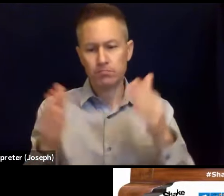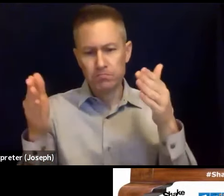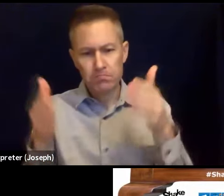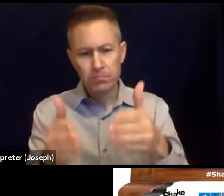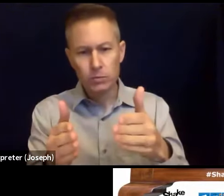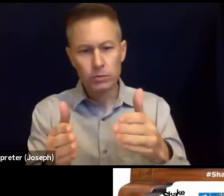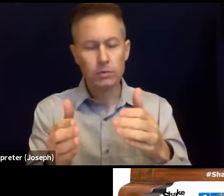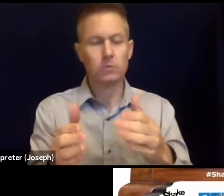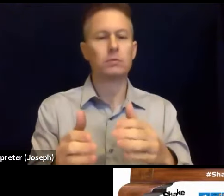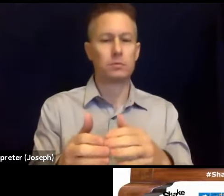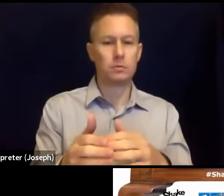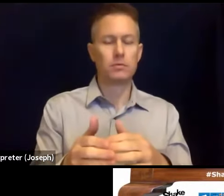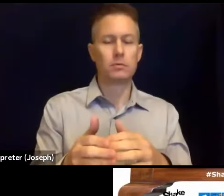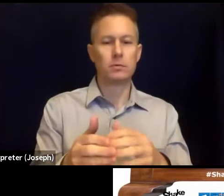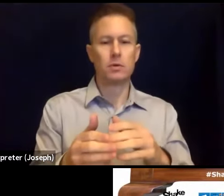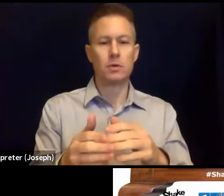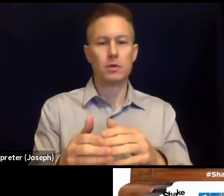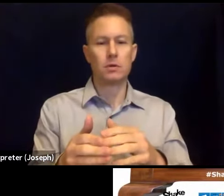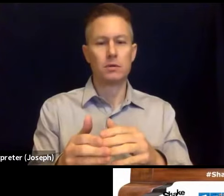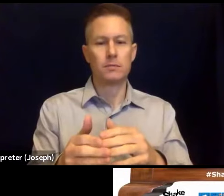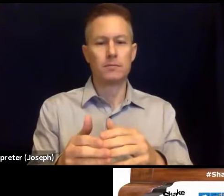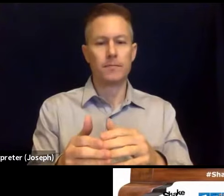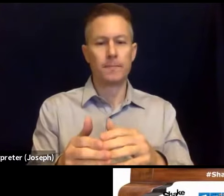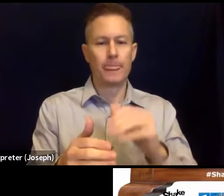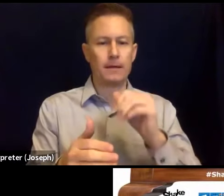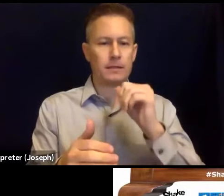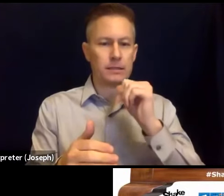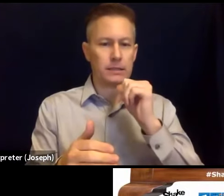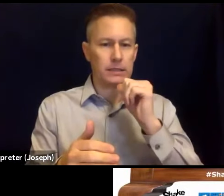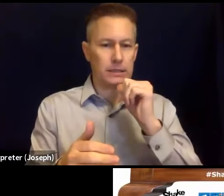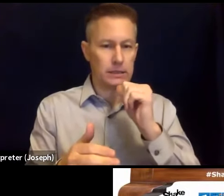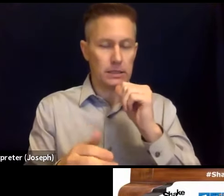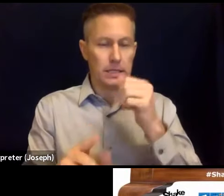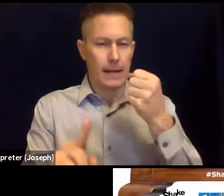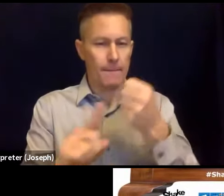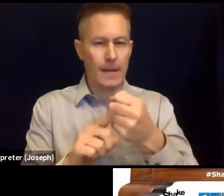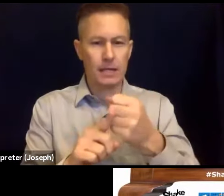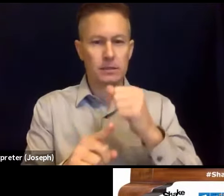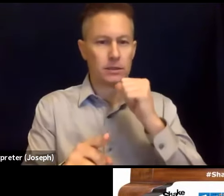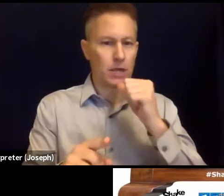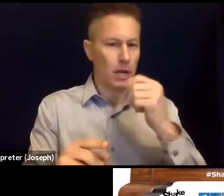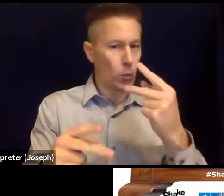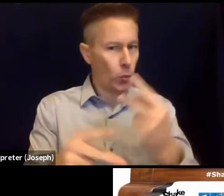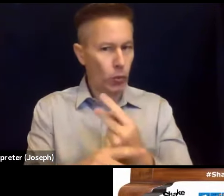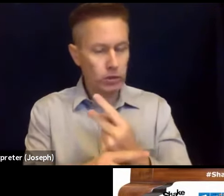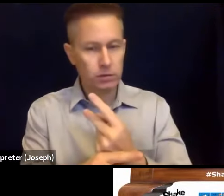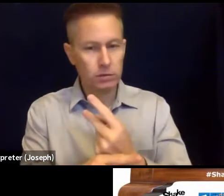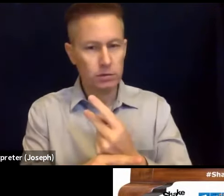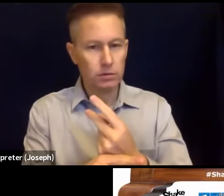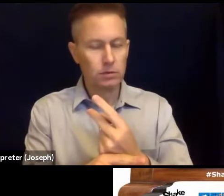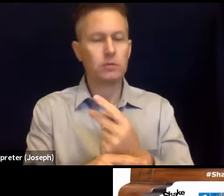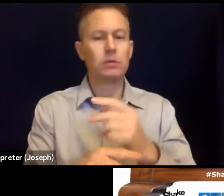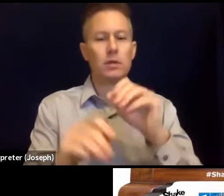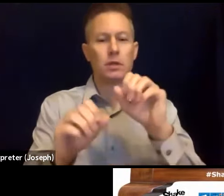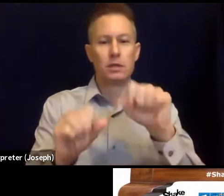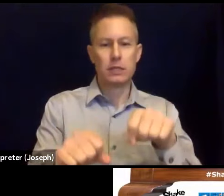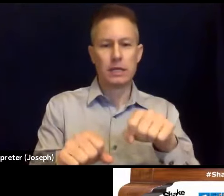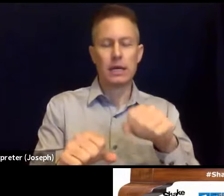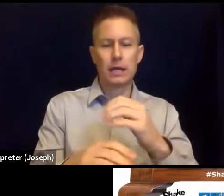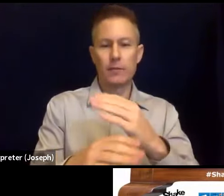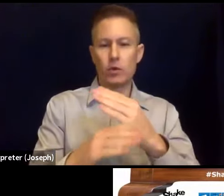going to be impacted in a terrible way during an earthquake. And community